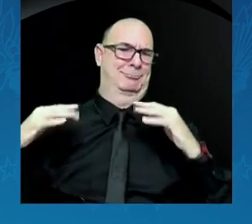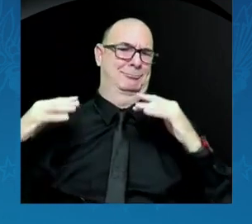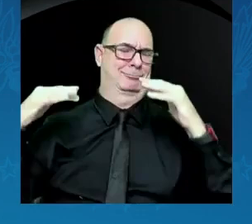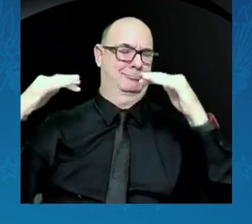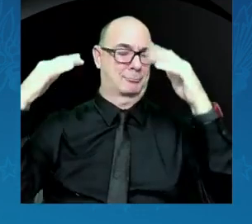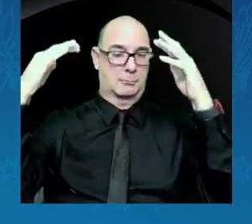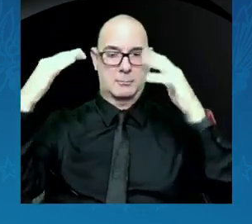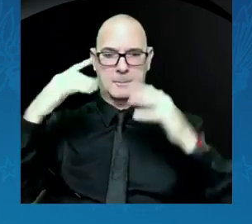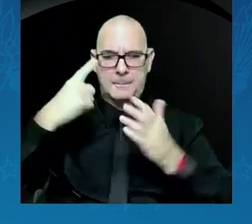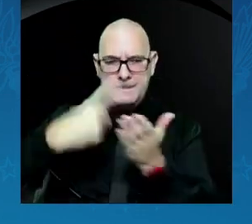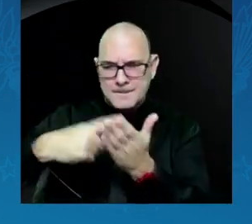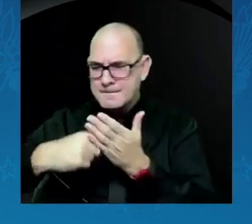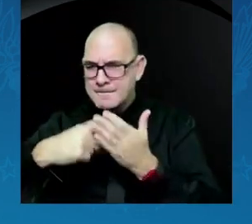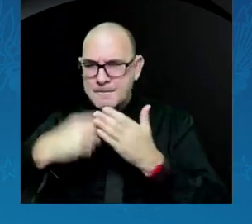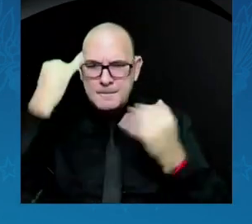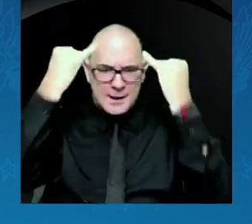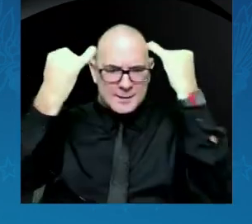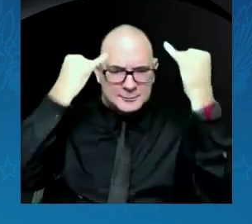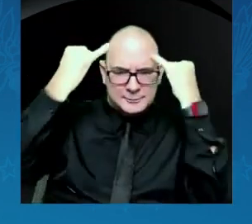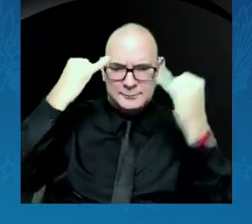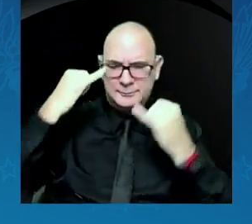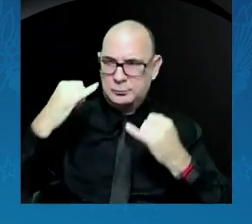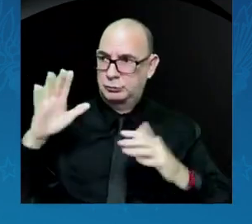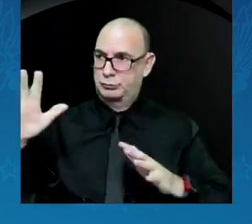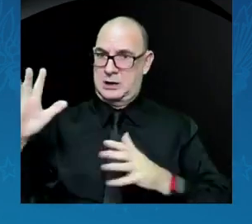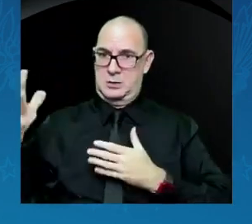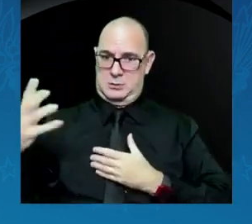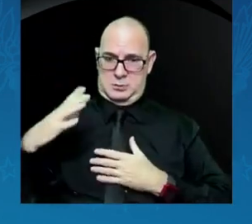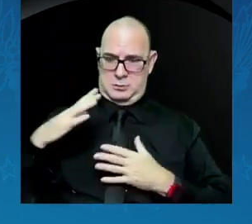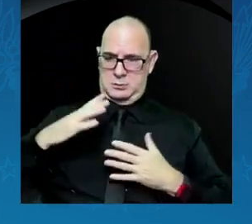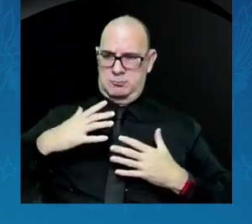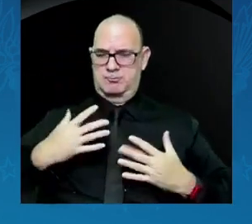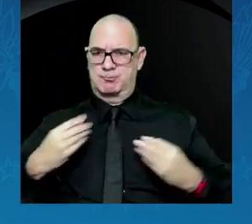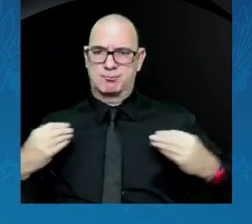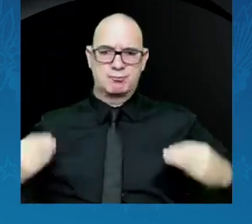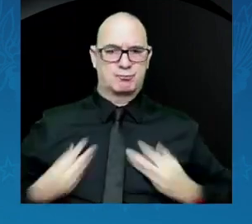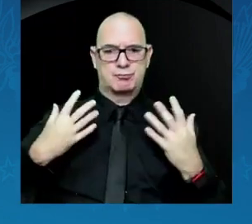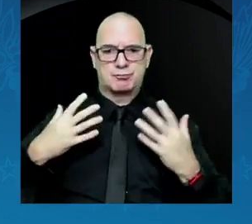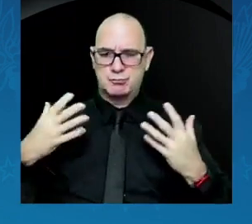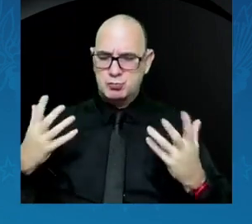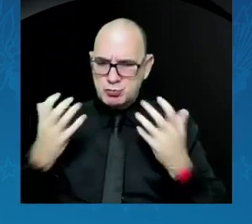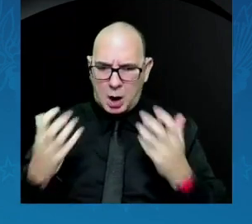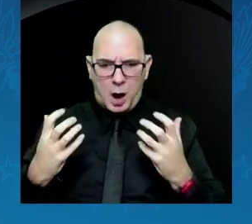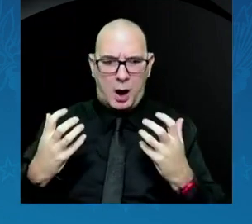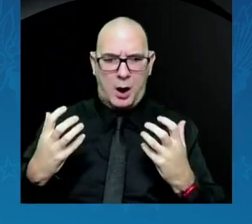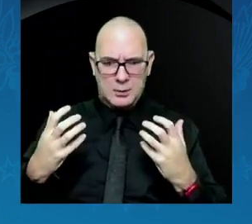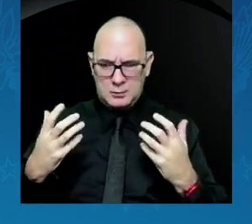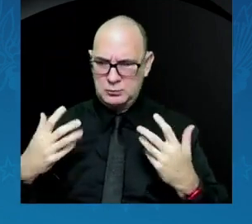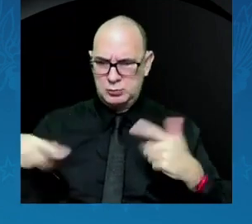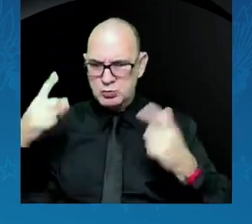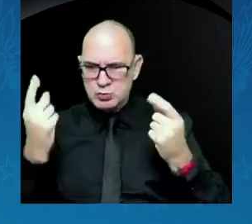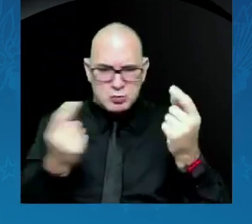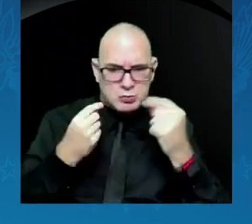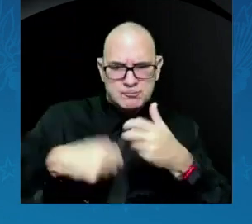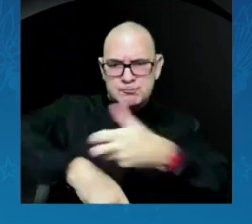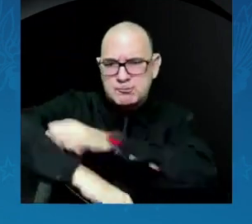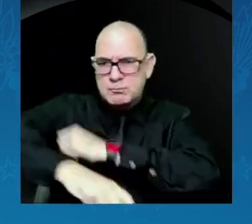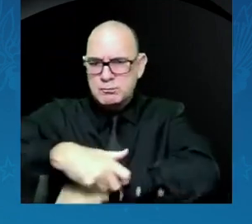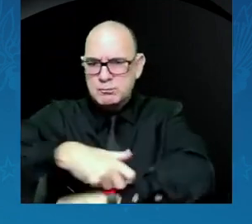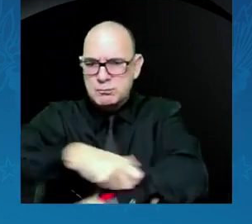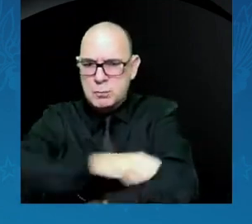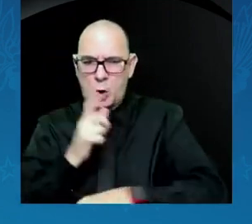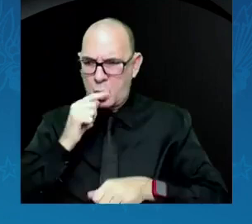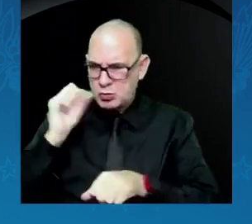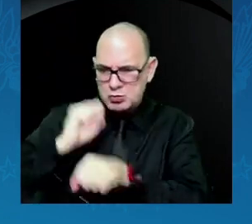spirit of not only what can be done and who does that work here in the United States, but you really do